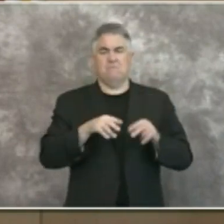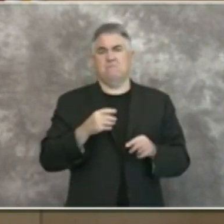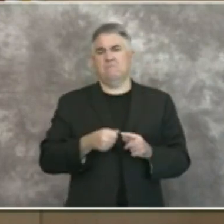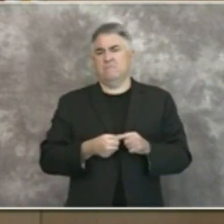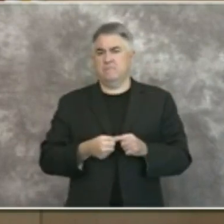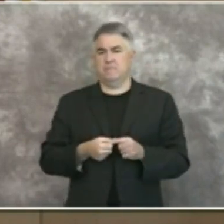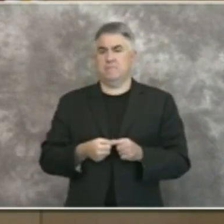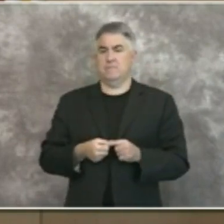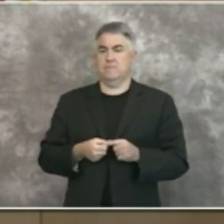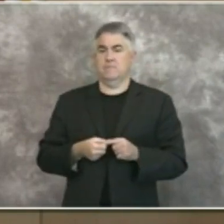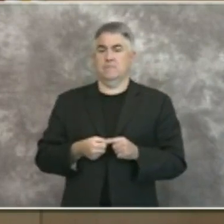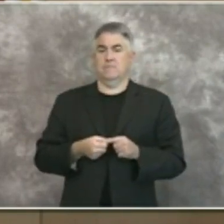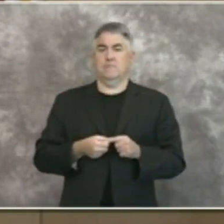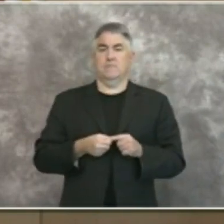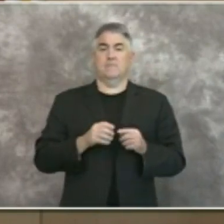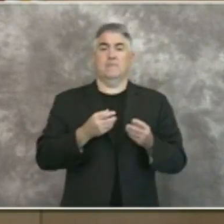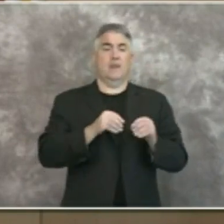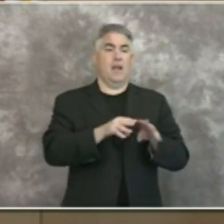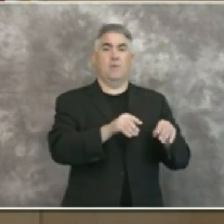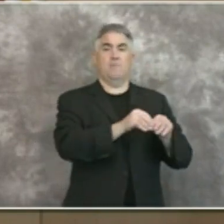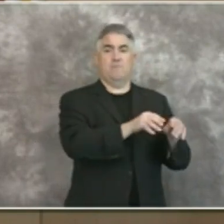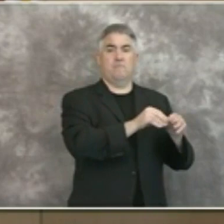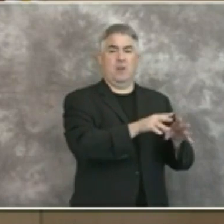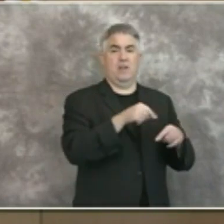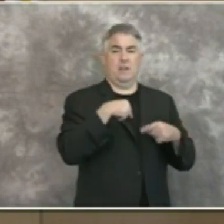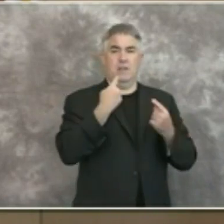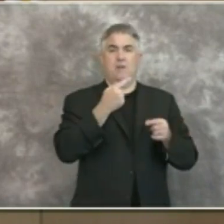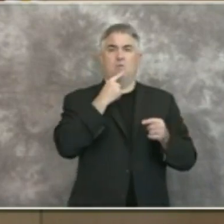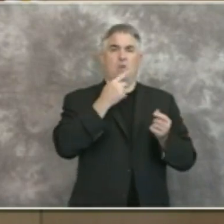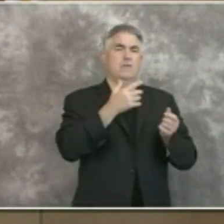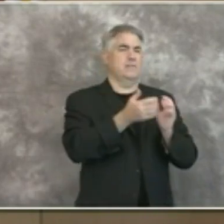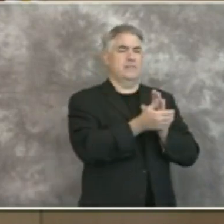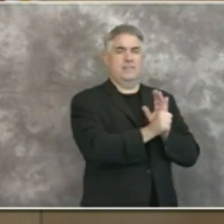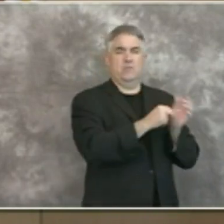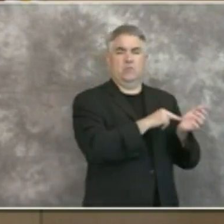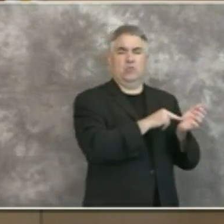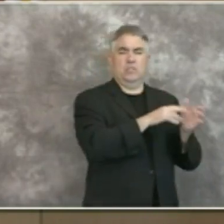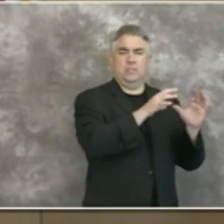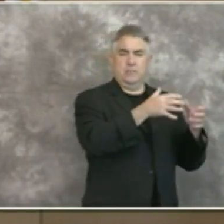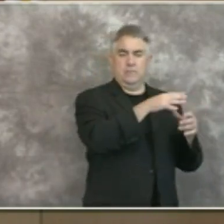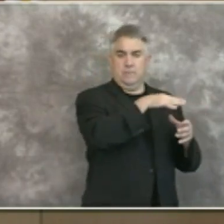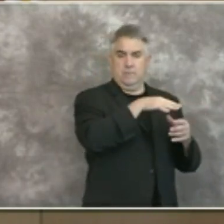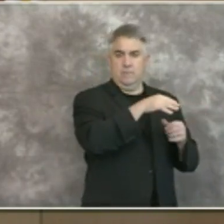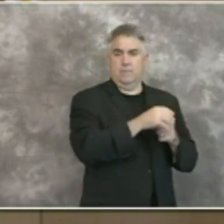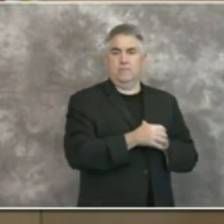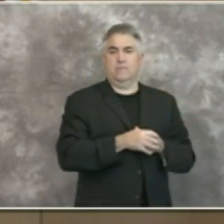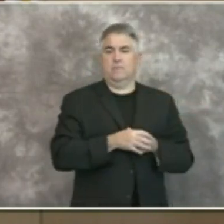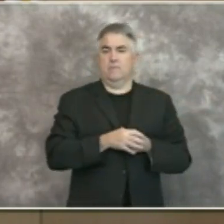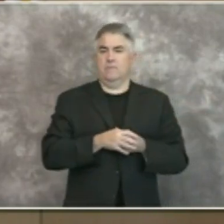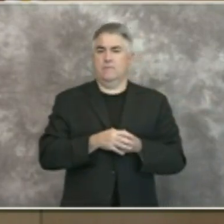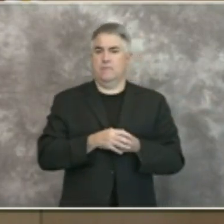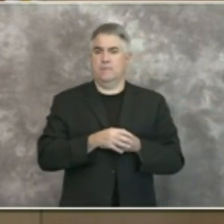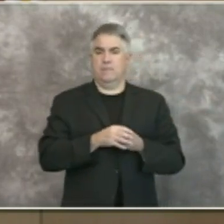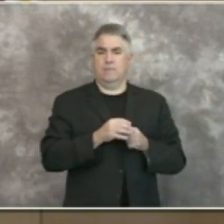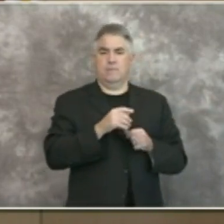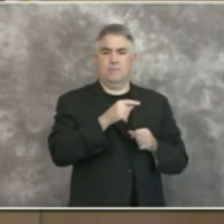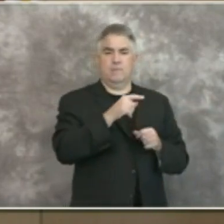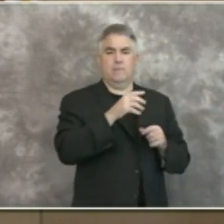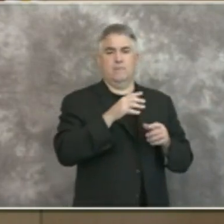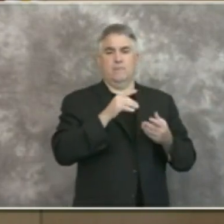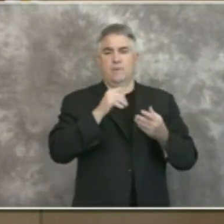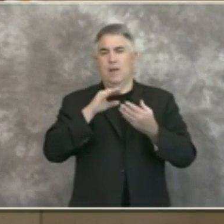outbreaks in skilled nursing facilities non-skilled nursing facility congregate settings and community settings